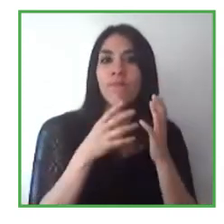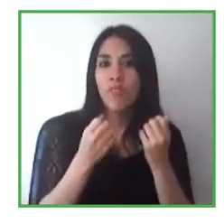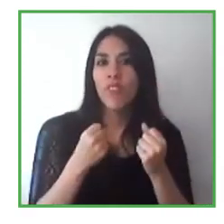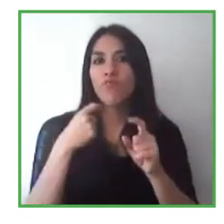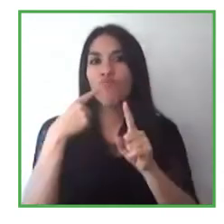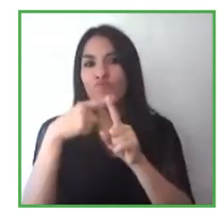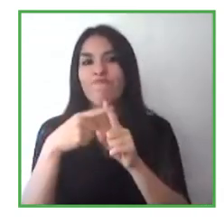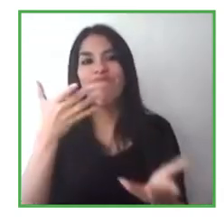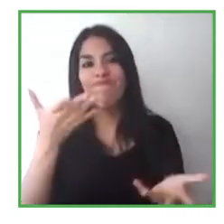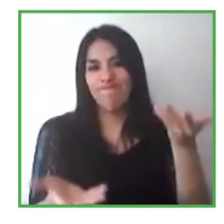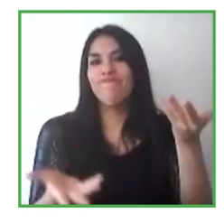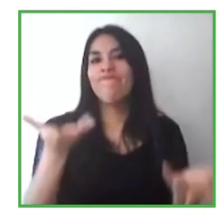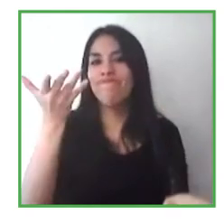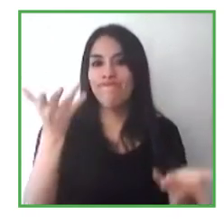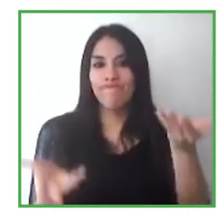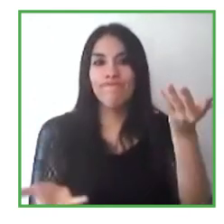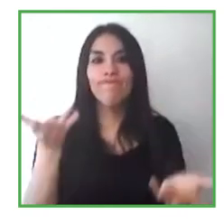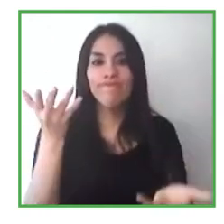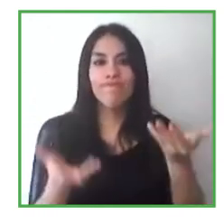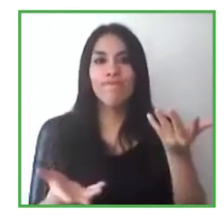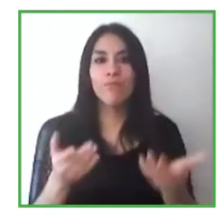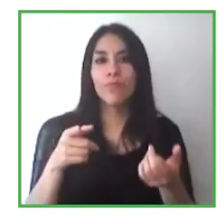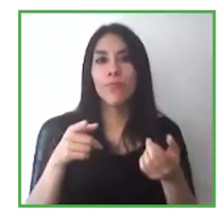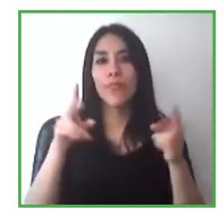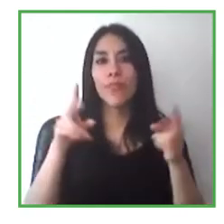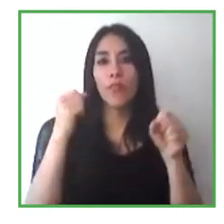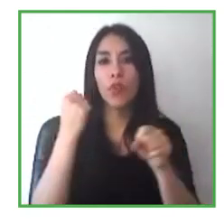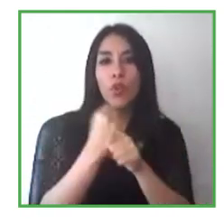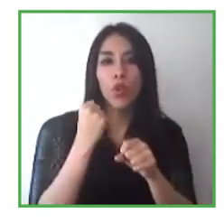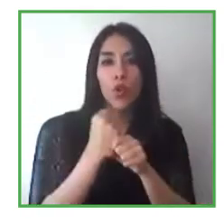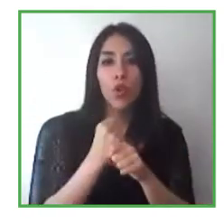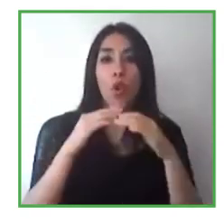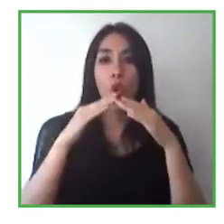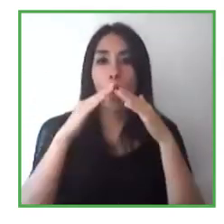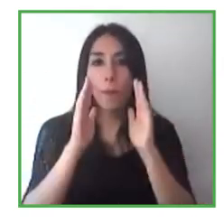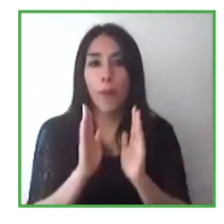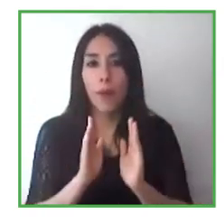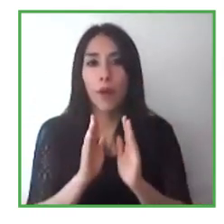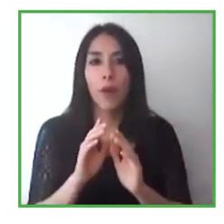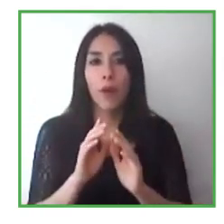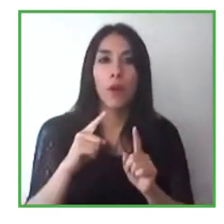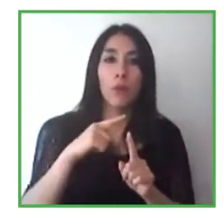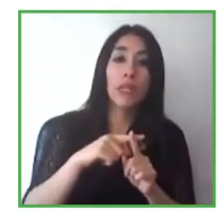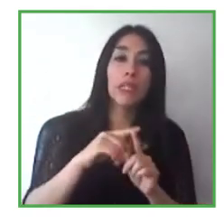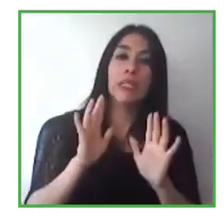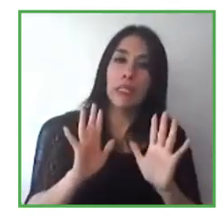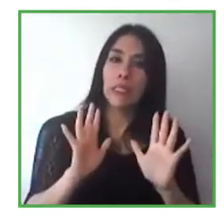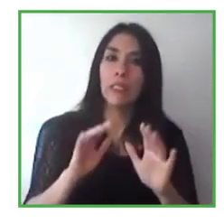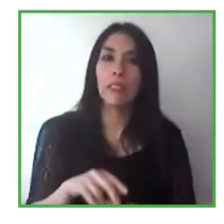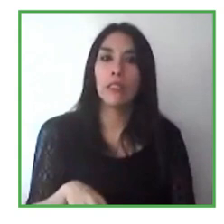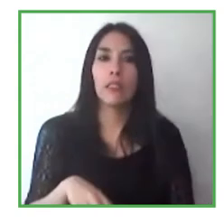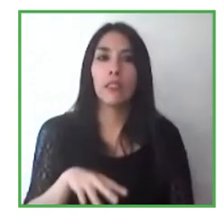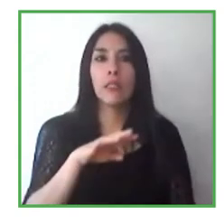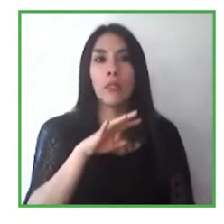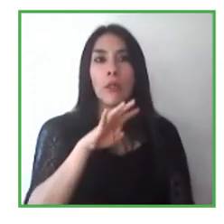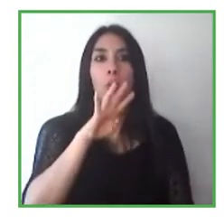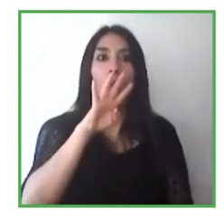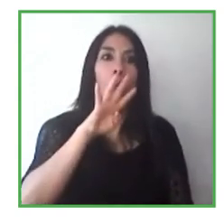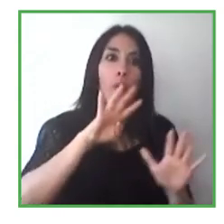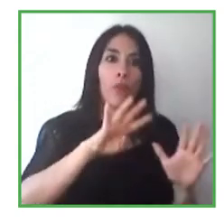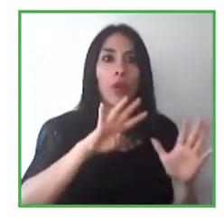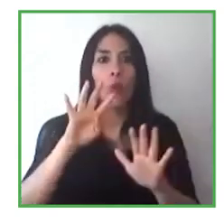of all, positive 95% before COVID 95% worked on site